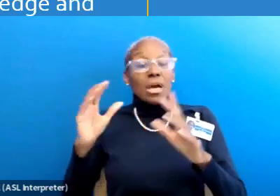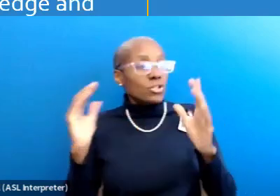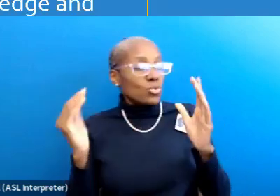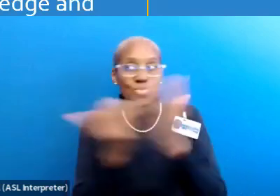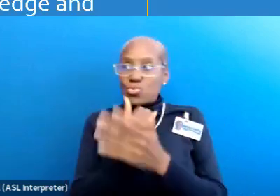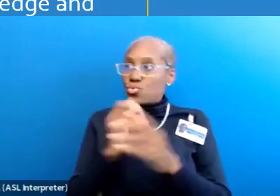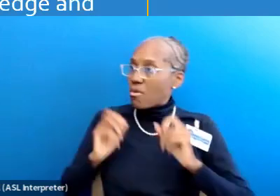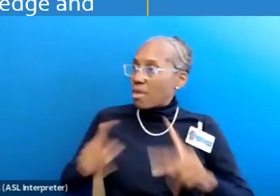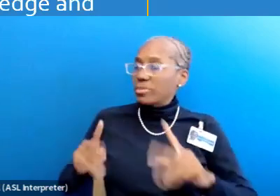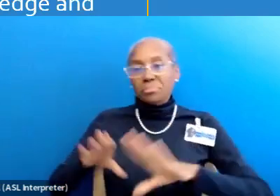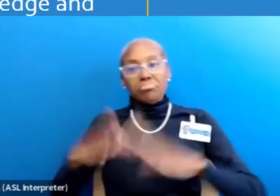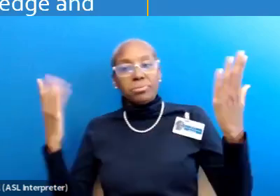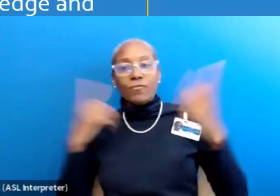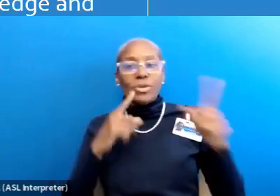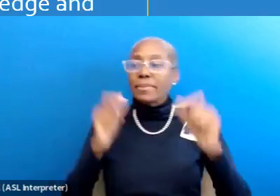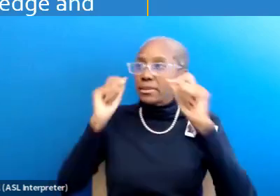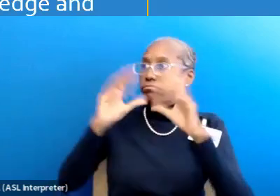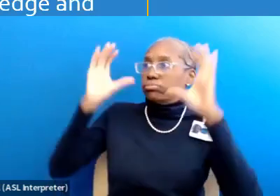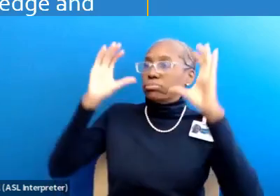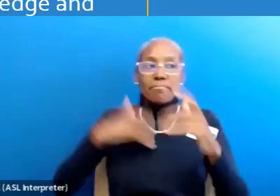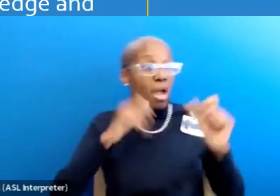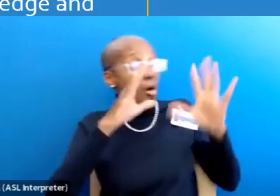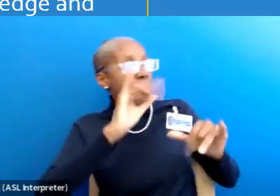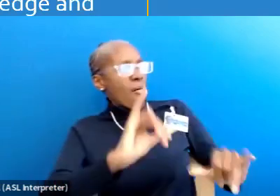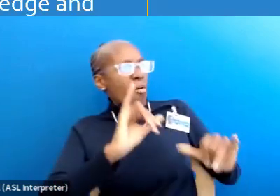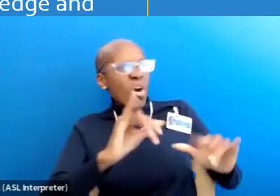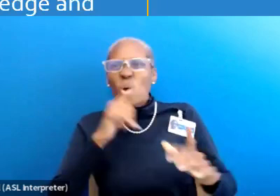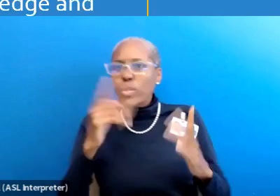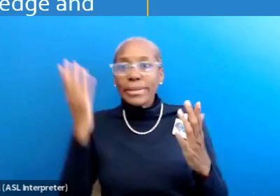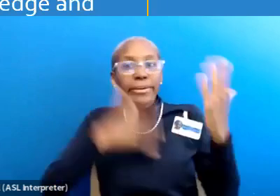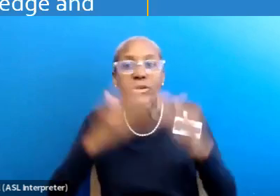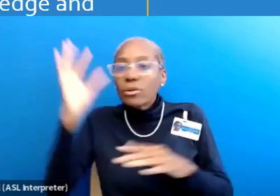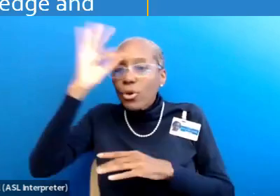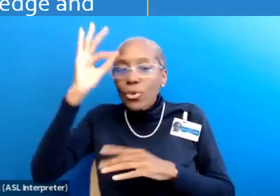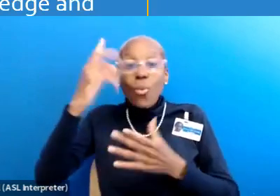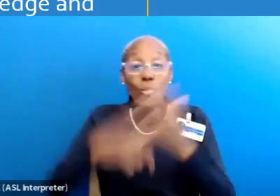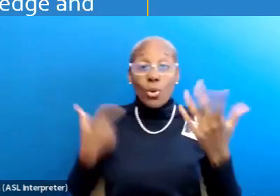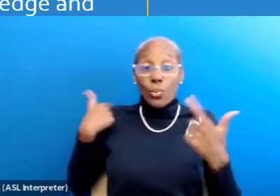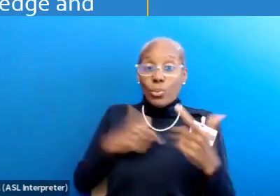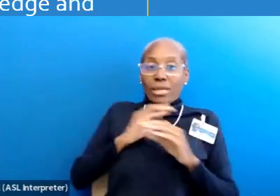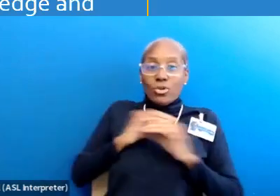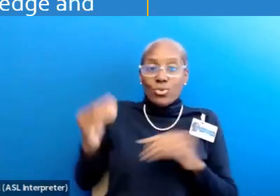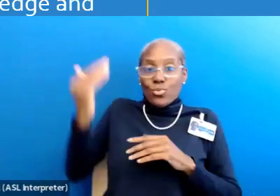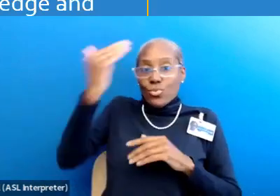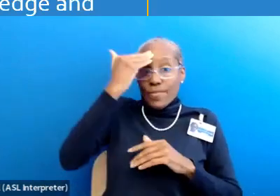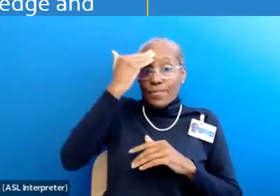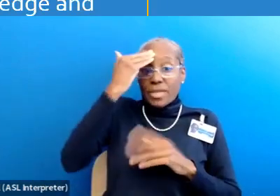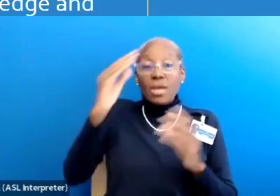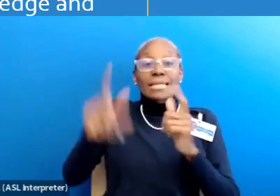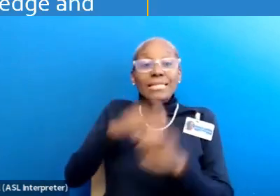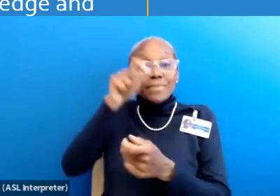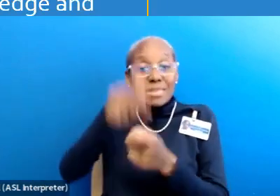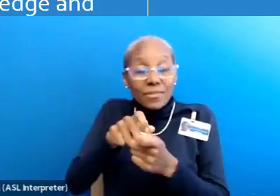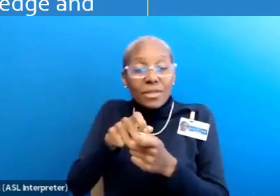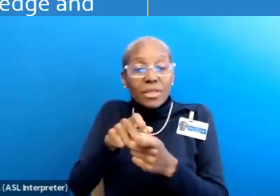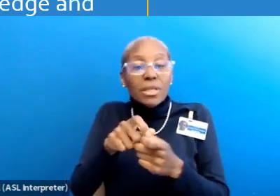for him. And it opened his eyes and mind to the fact that we just don't know what we don't know. More specifically, we don't know what